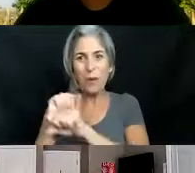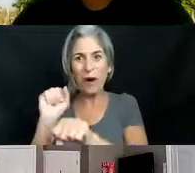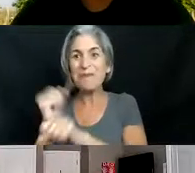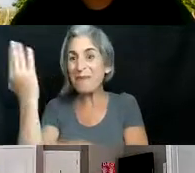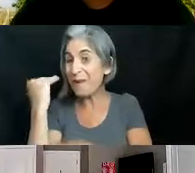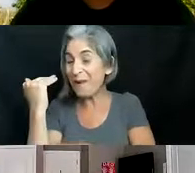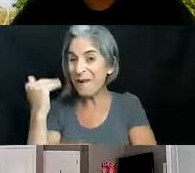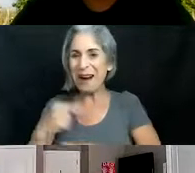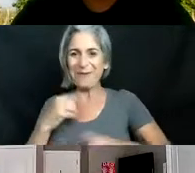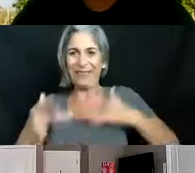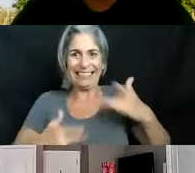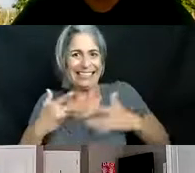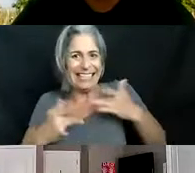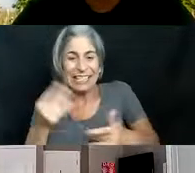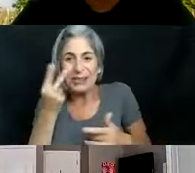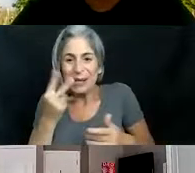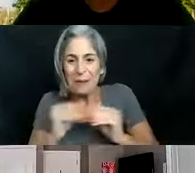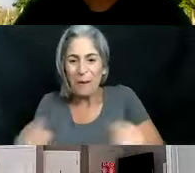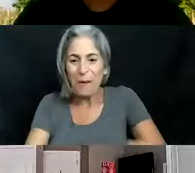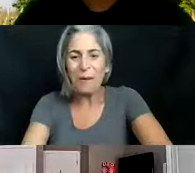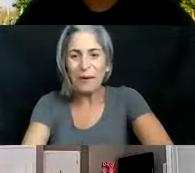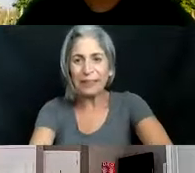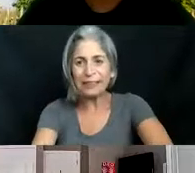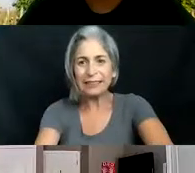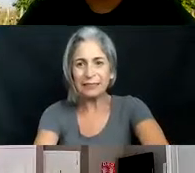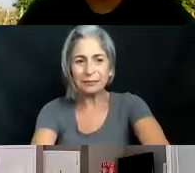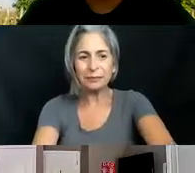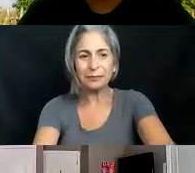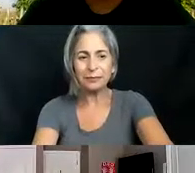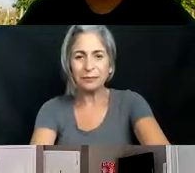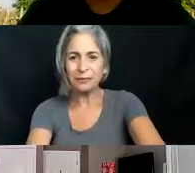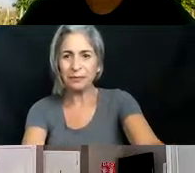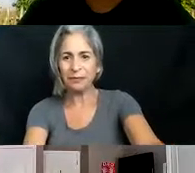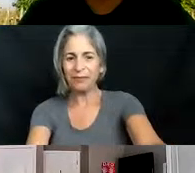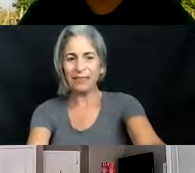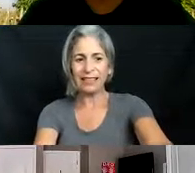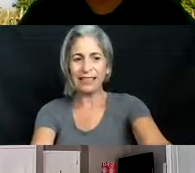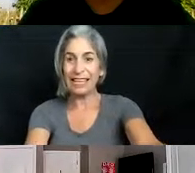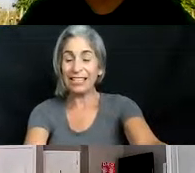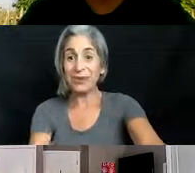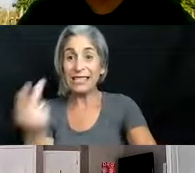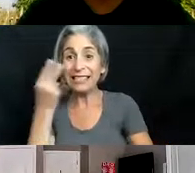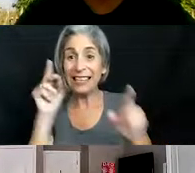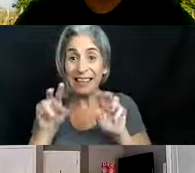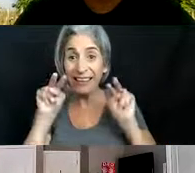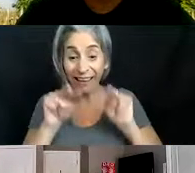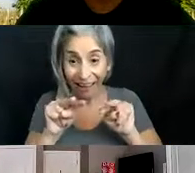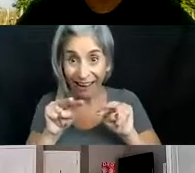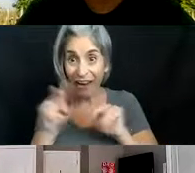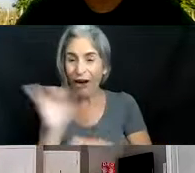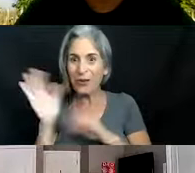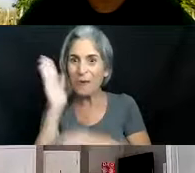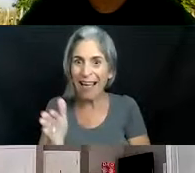interested to hear more and um and see one up close so we have today um